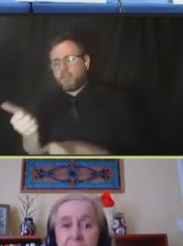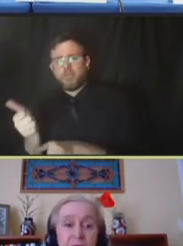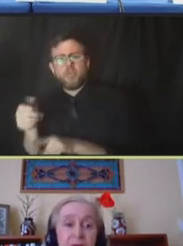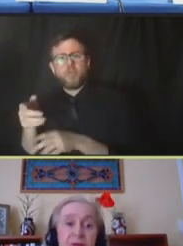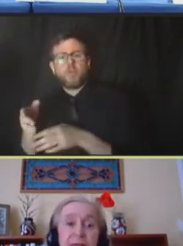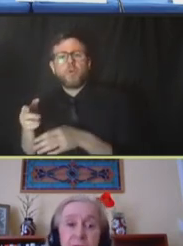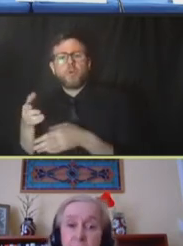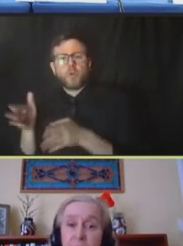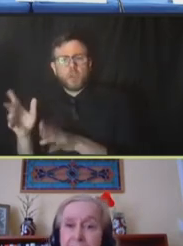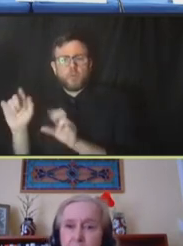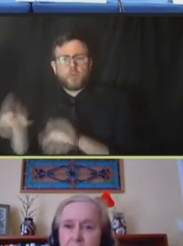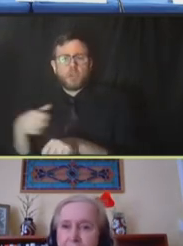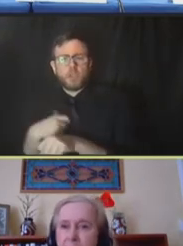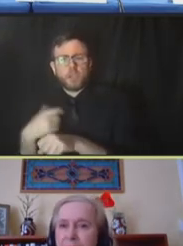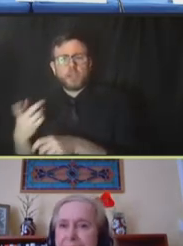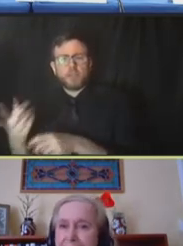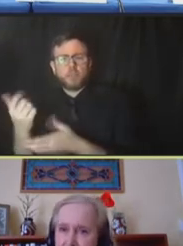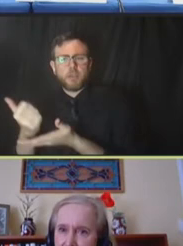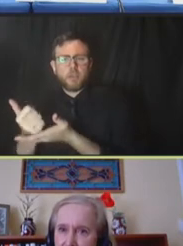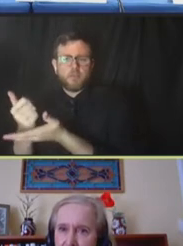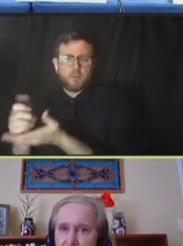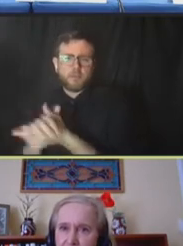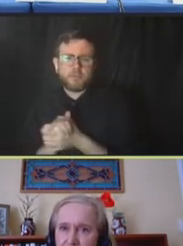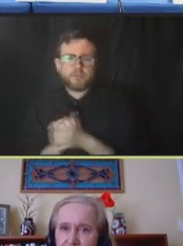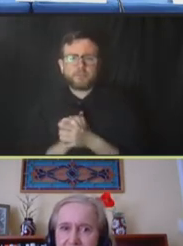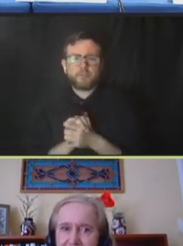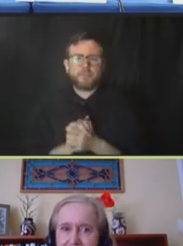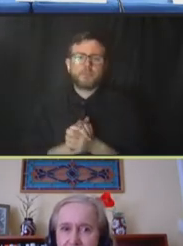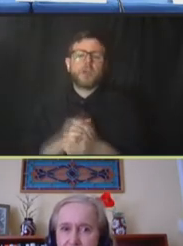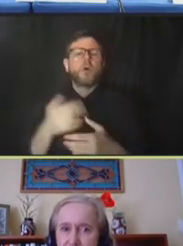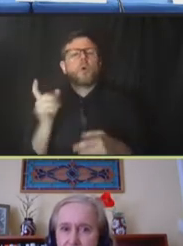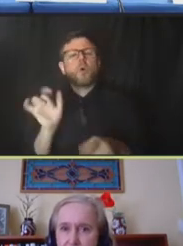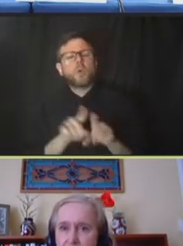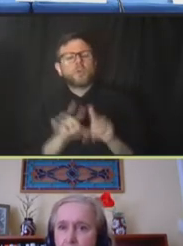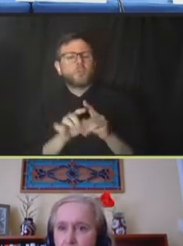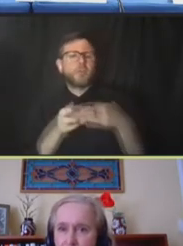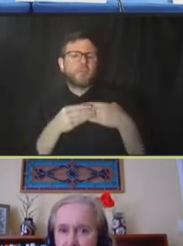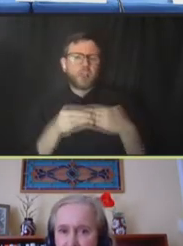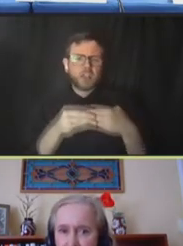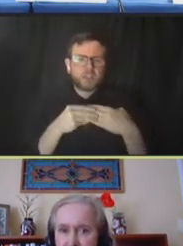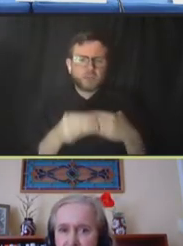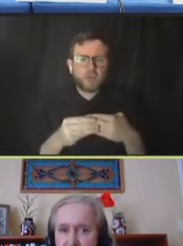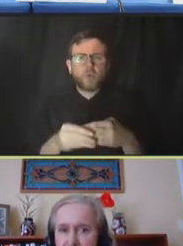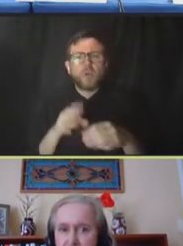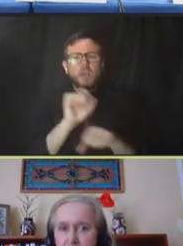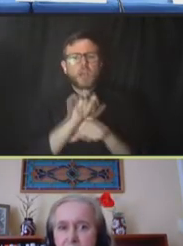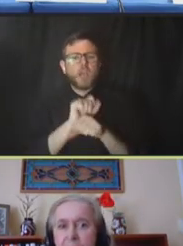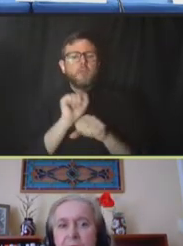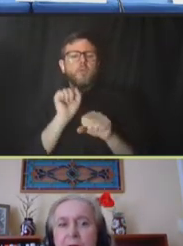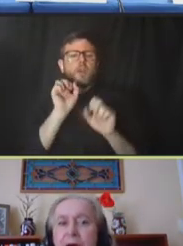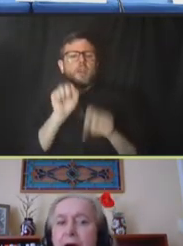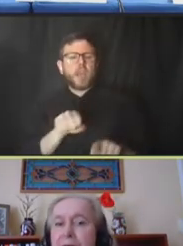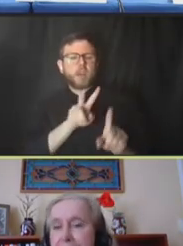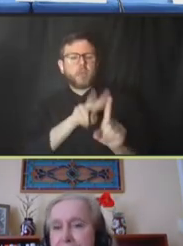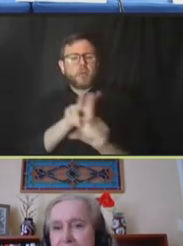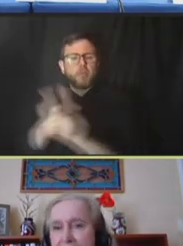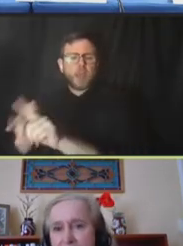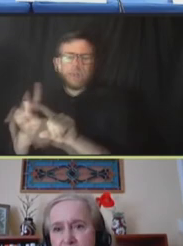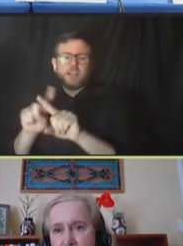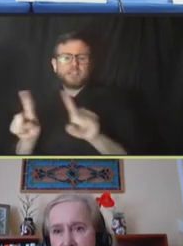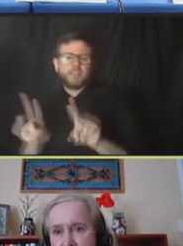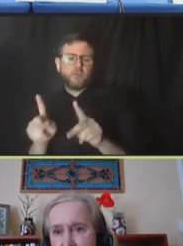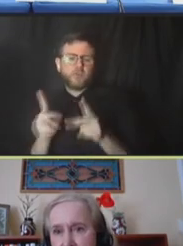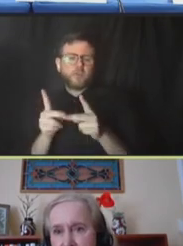of, you know, labor being reallocated to different tasks across the supply chain network can